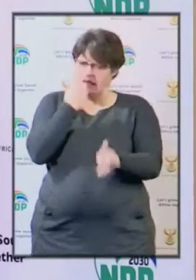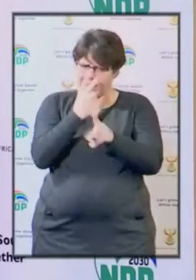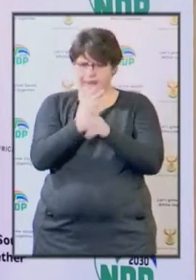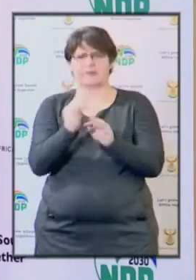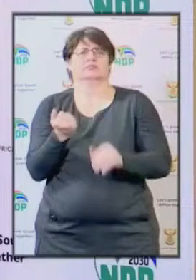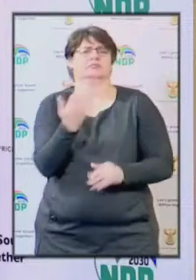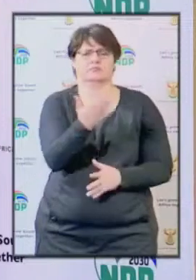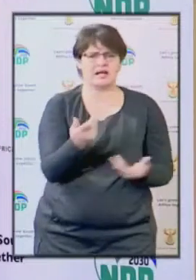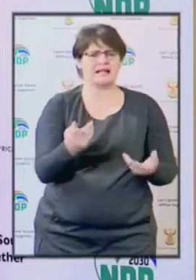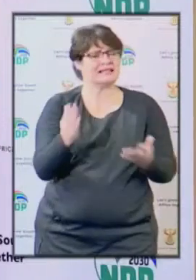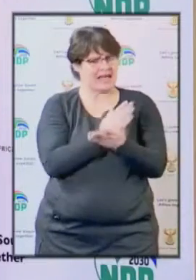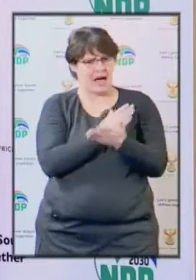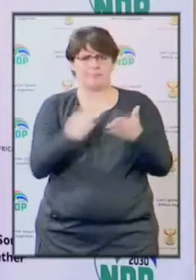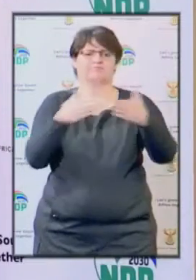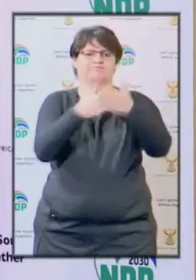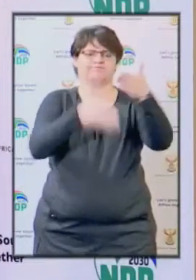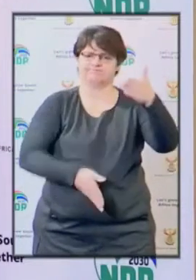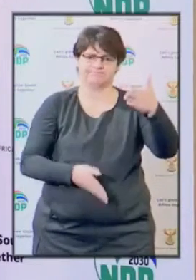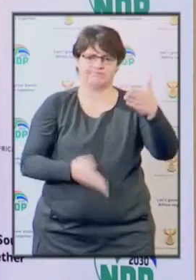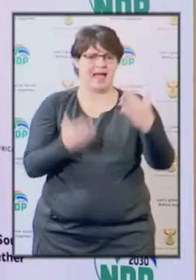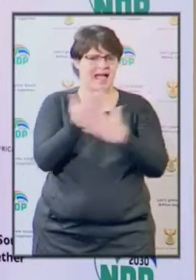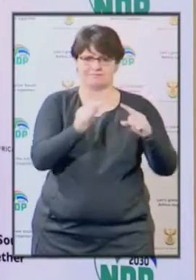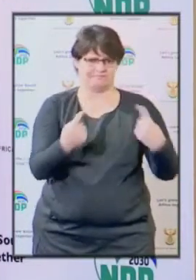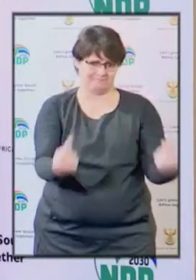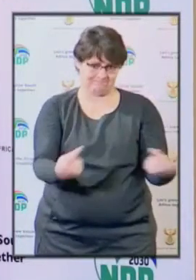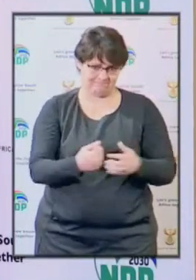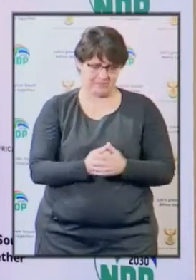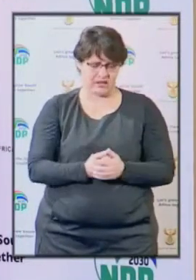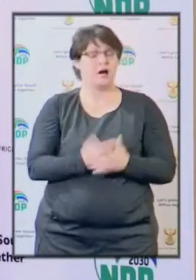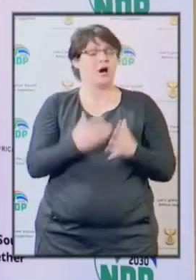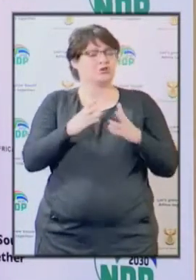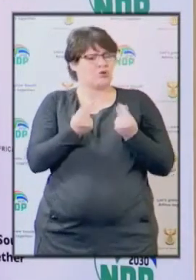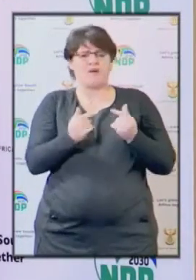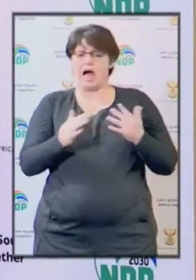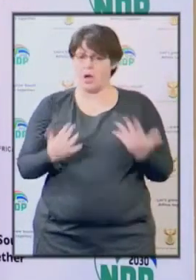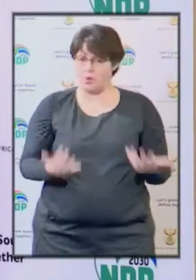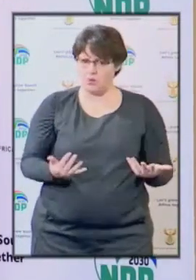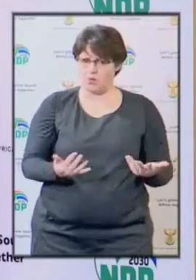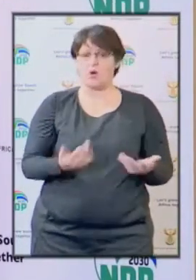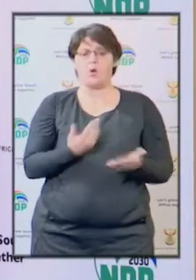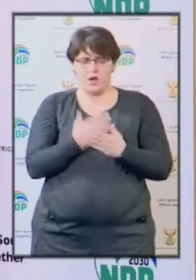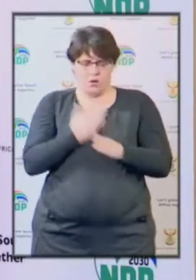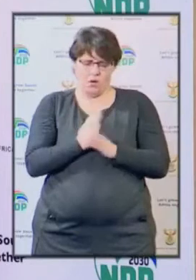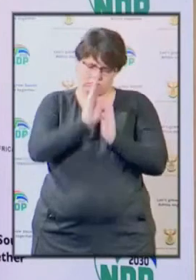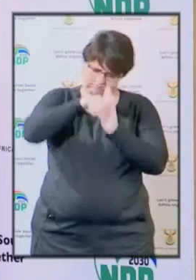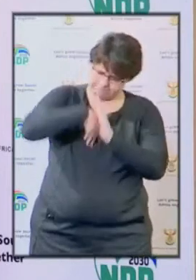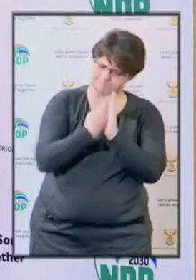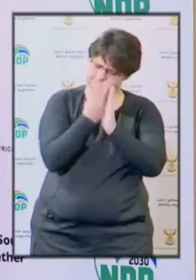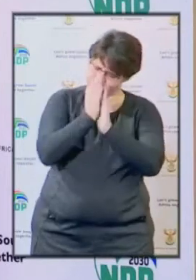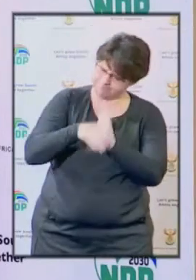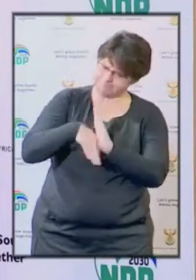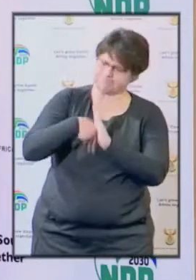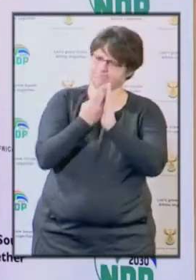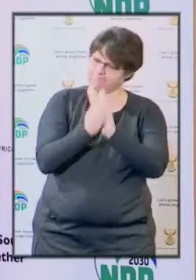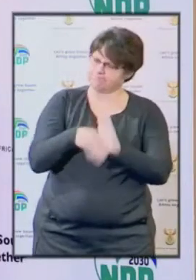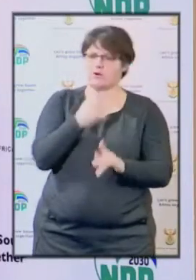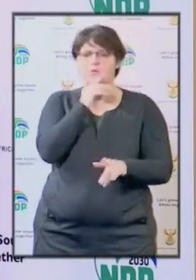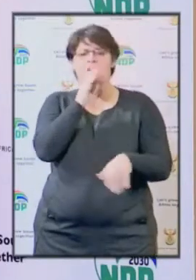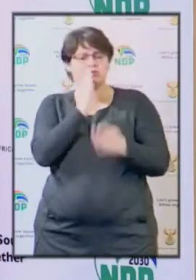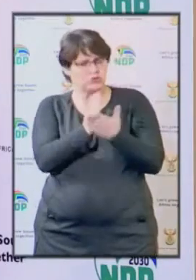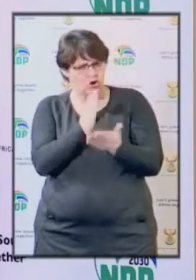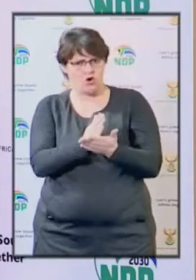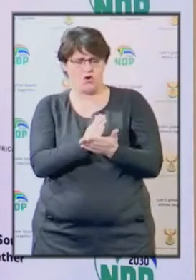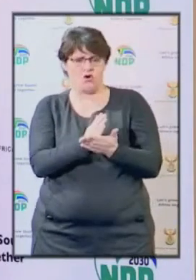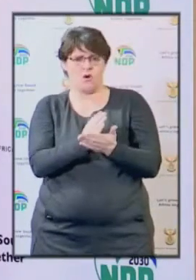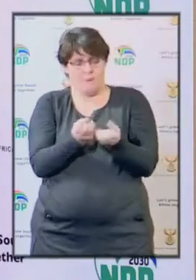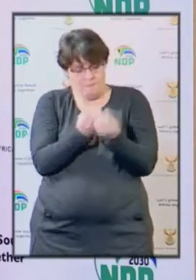unable to access the system. To remedy this, we have been able to work around the clock to get most of